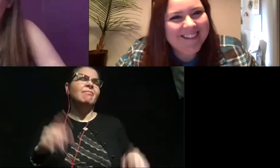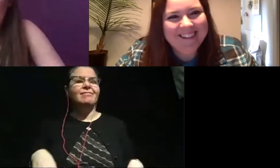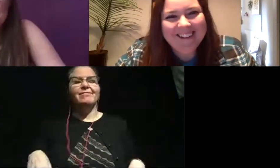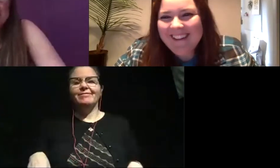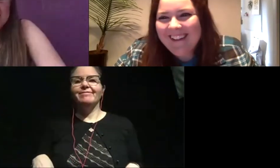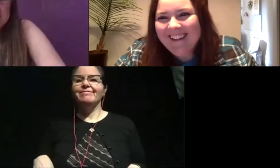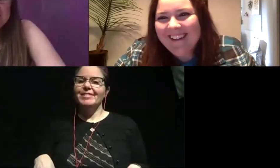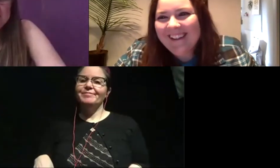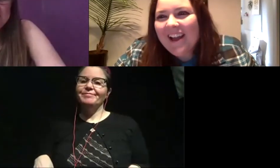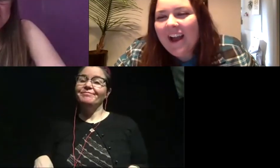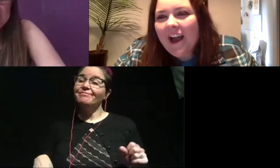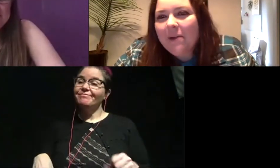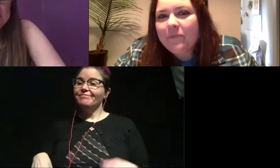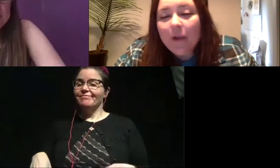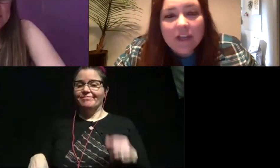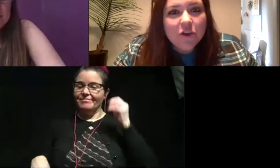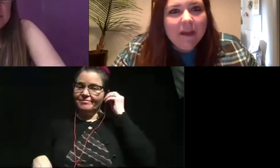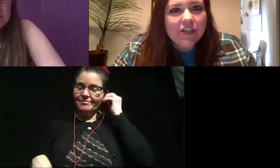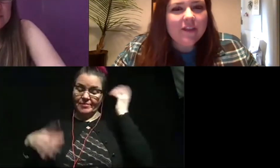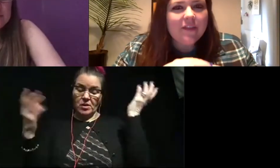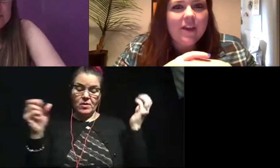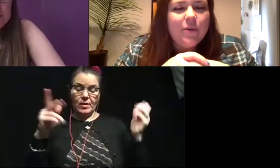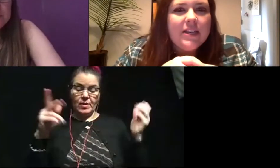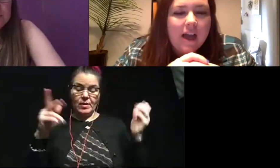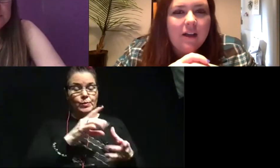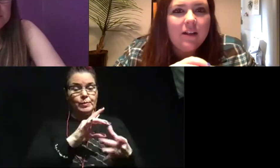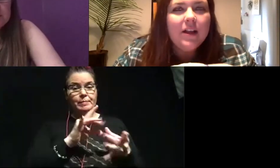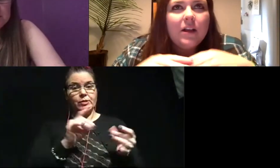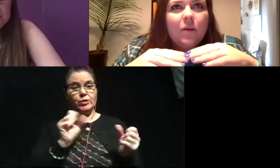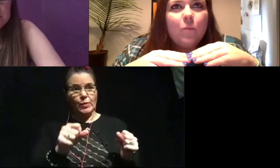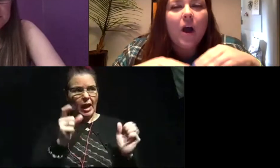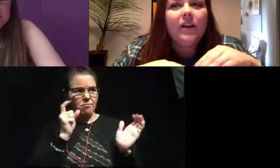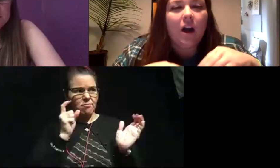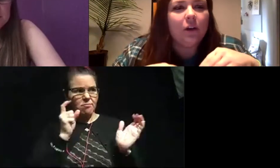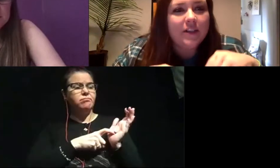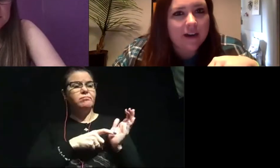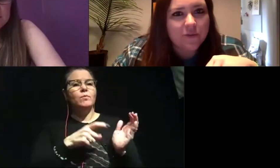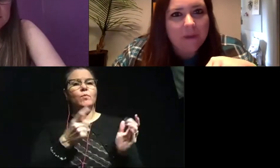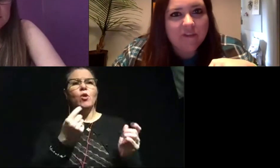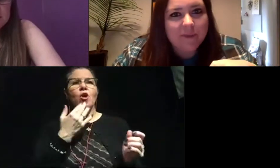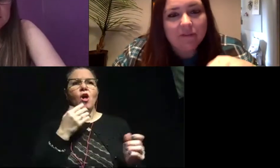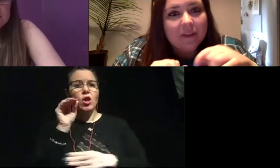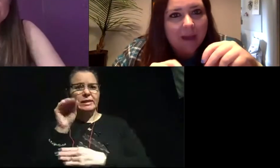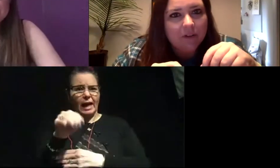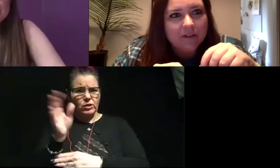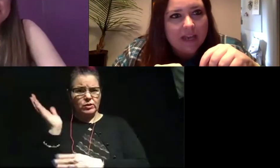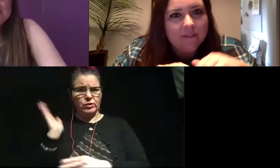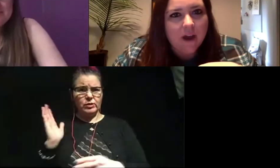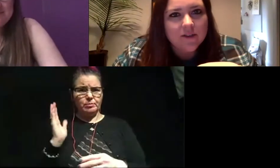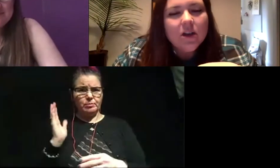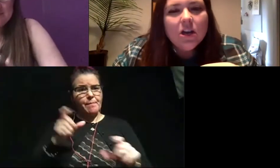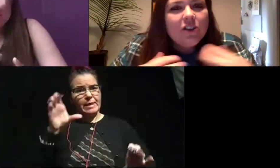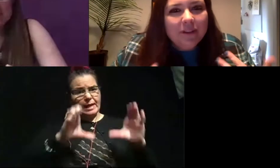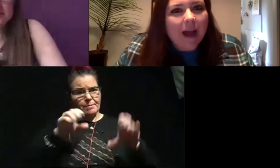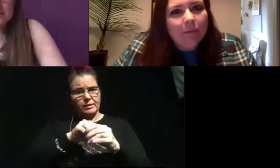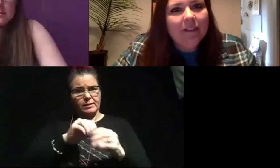Hate it when that happens. Yeah. Okay. So you mentioned that you can tell what color a dinosaur may have been from the chemicals in the